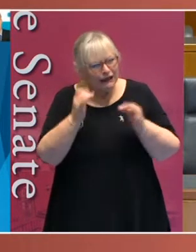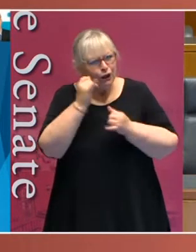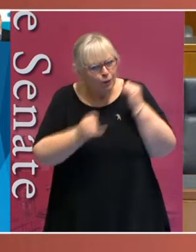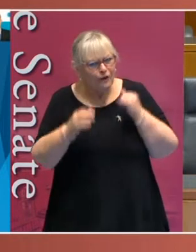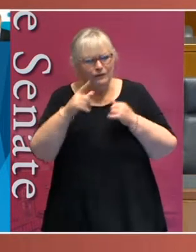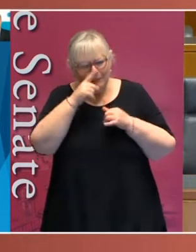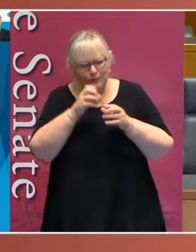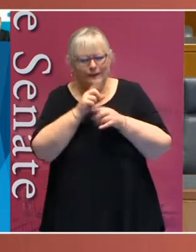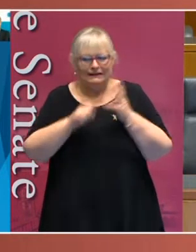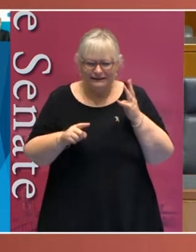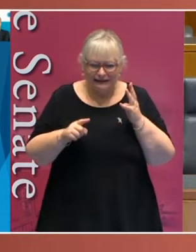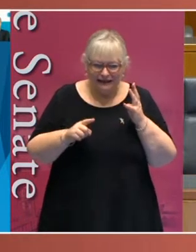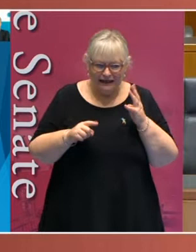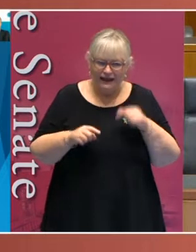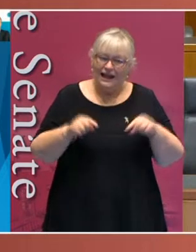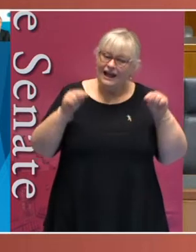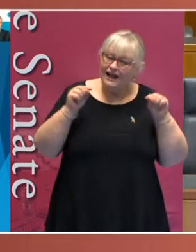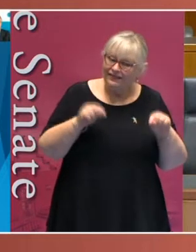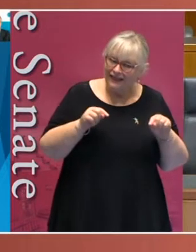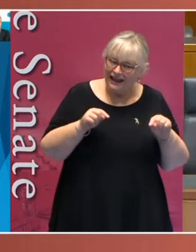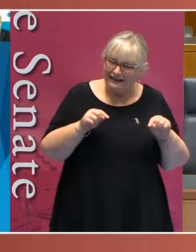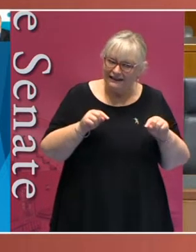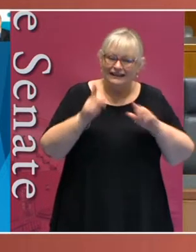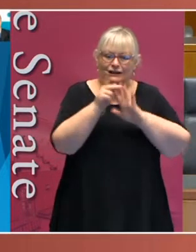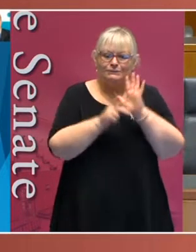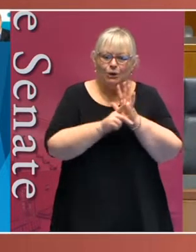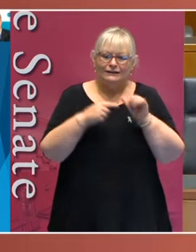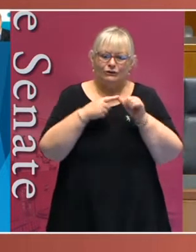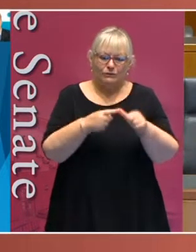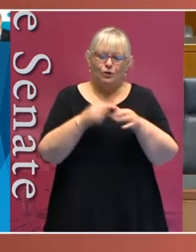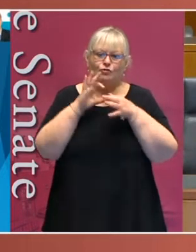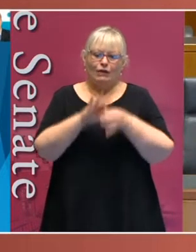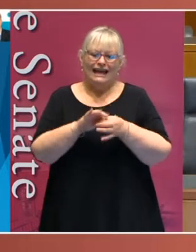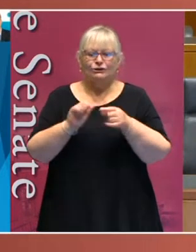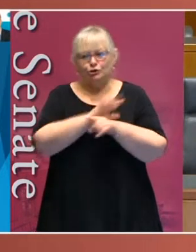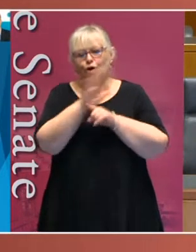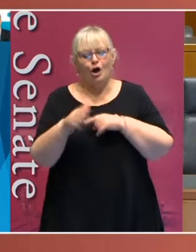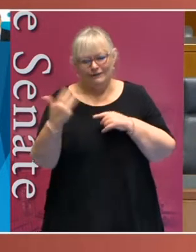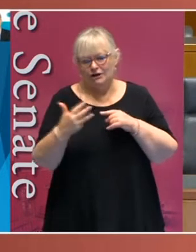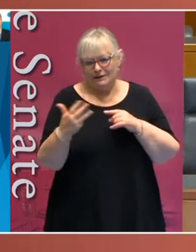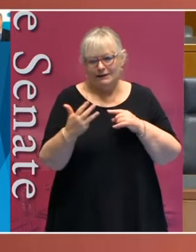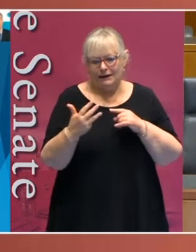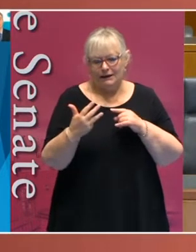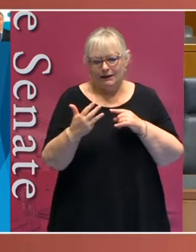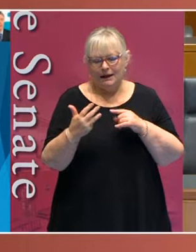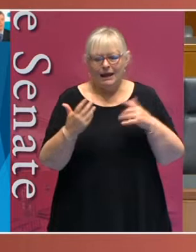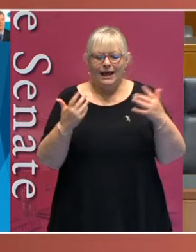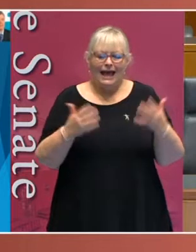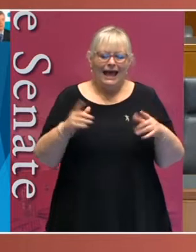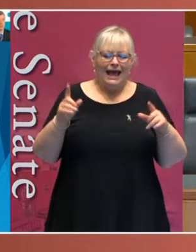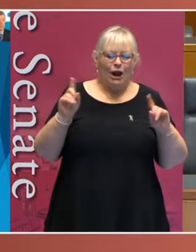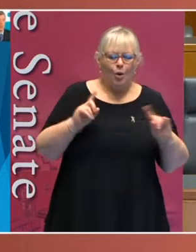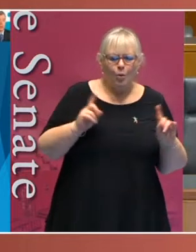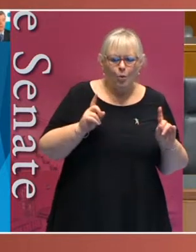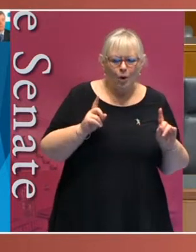disability and that is the policy response relating to COVID-19 and what it